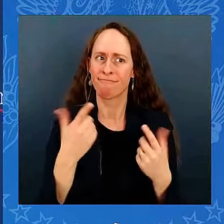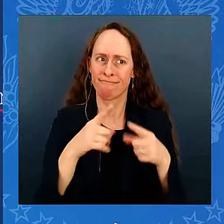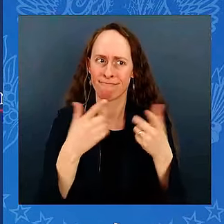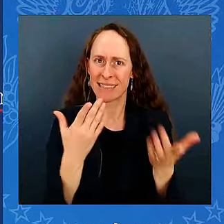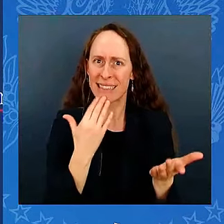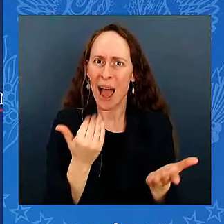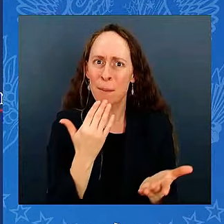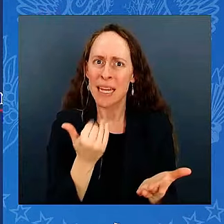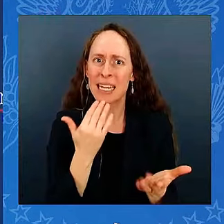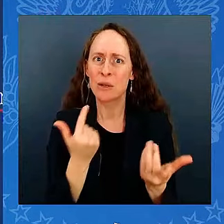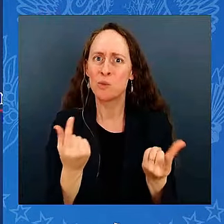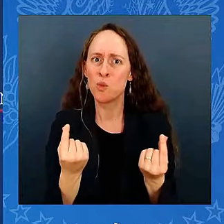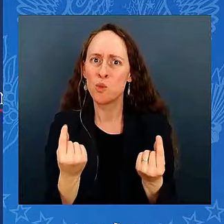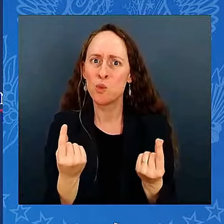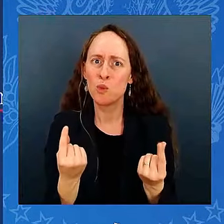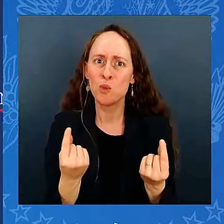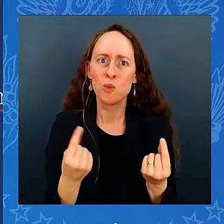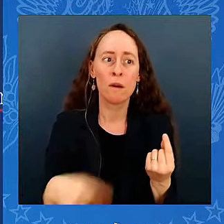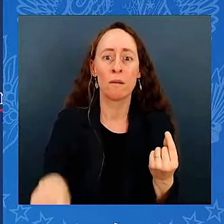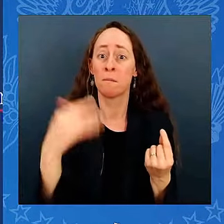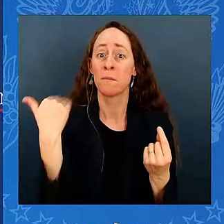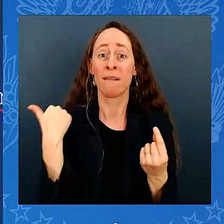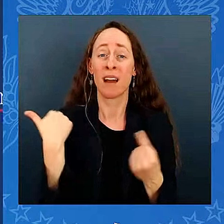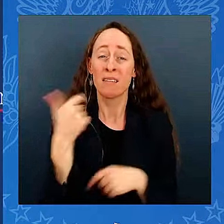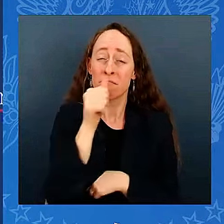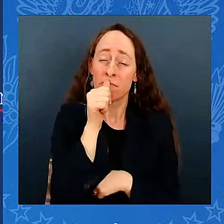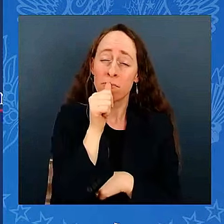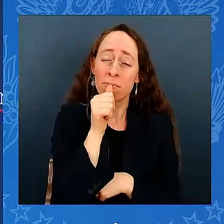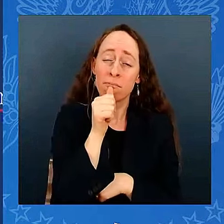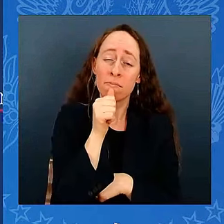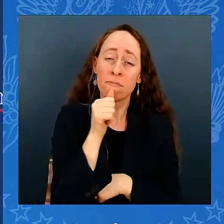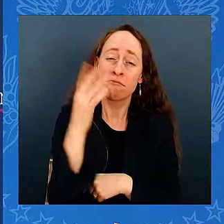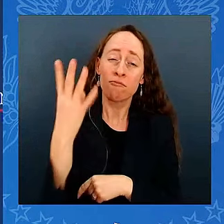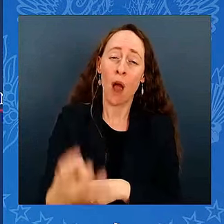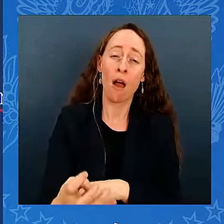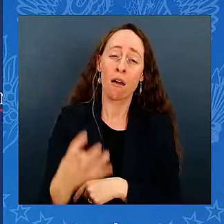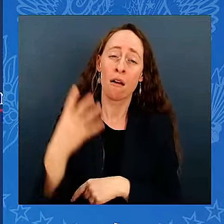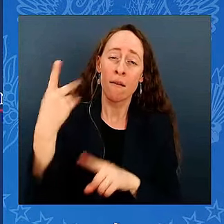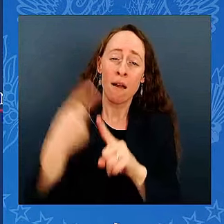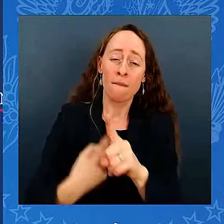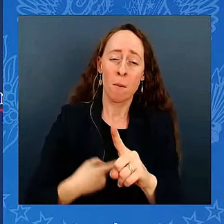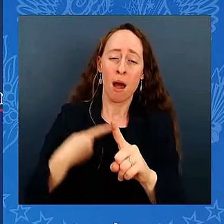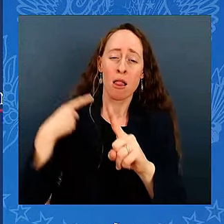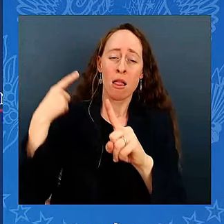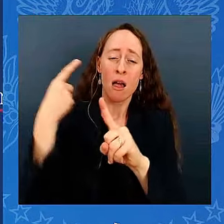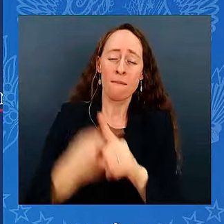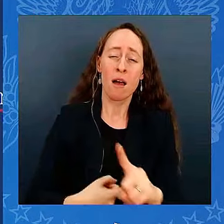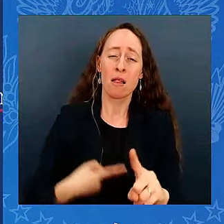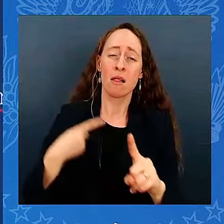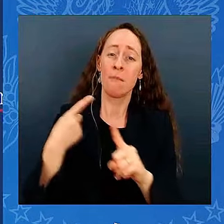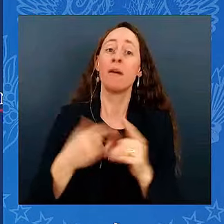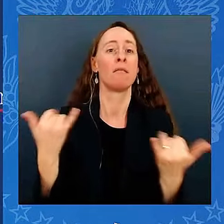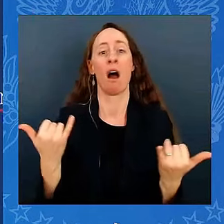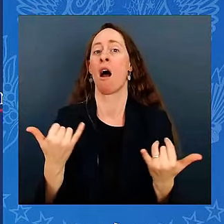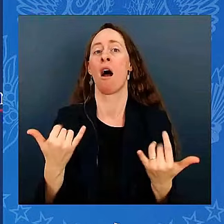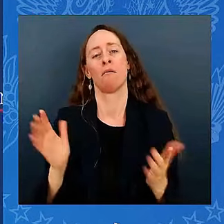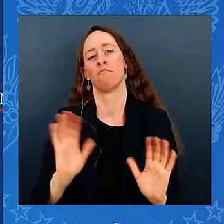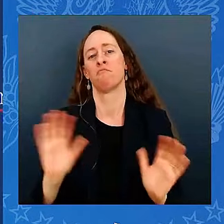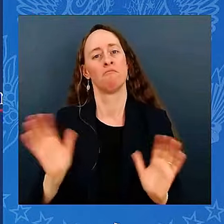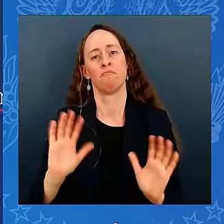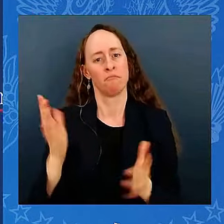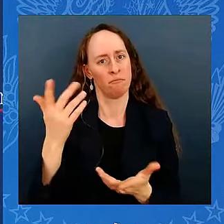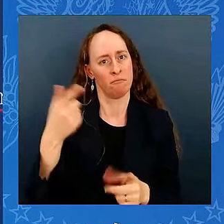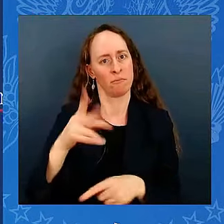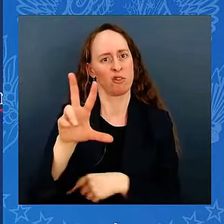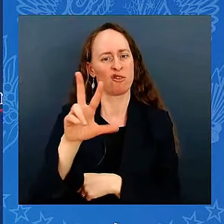$400 a month for that insulin for their diabetes, they're only paying $35 a month. $35. And they're still